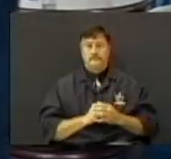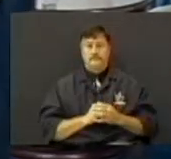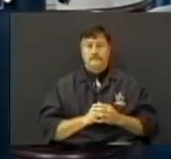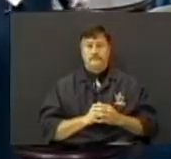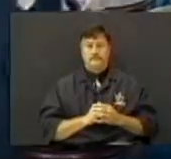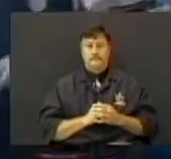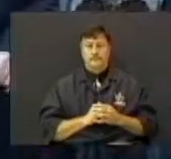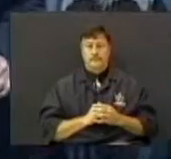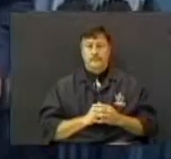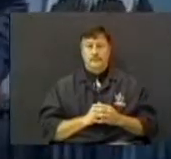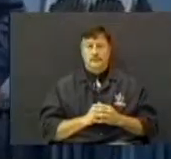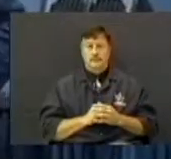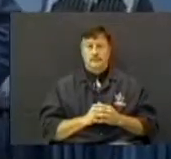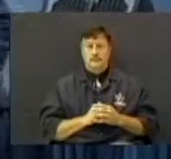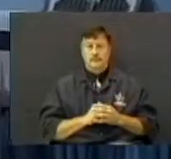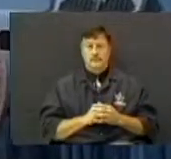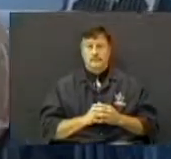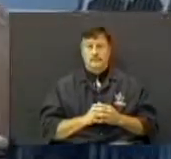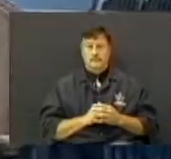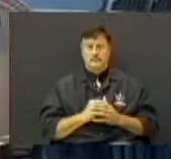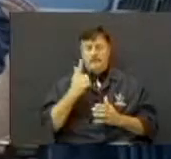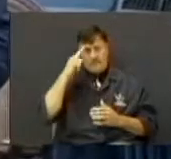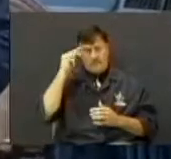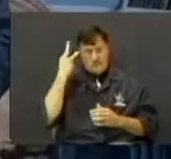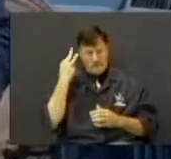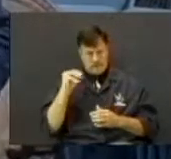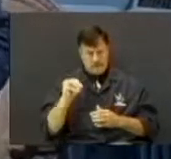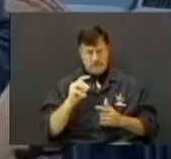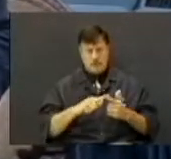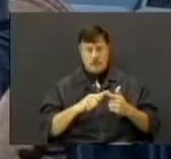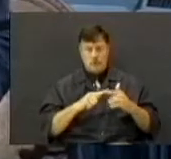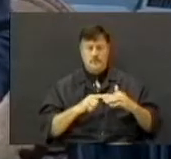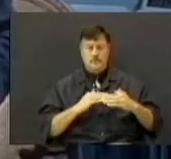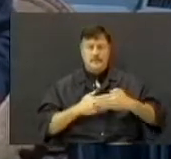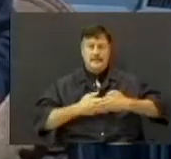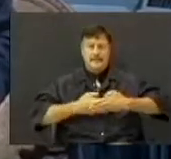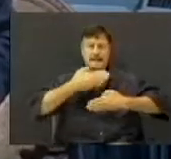And for them to go to the next level